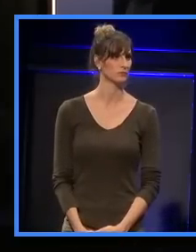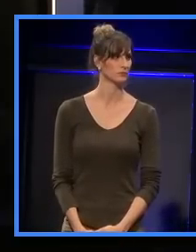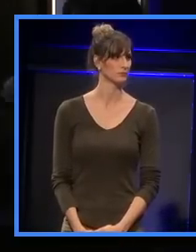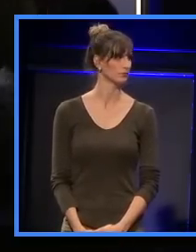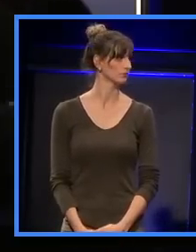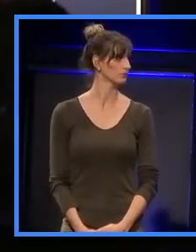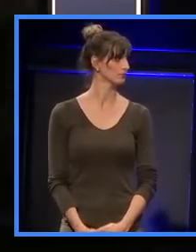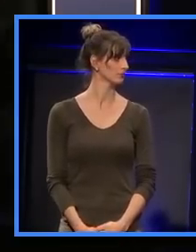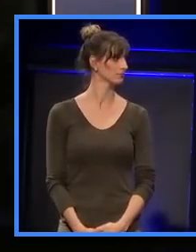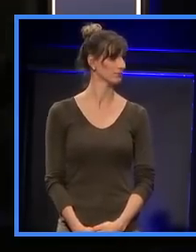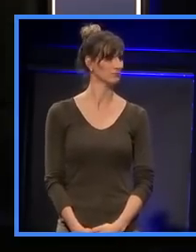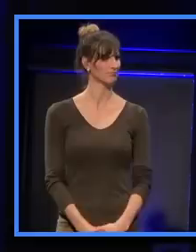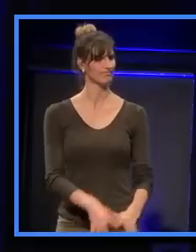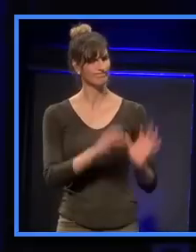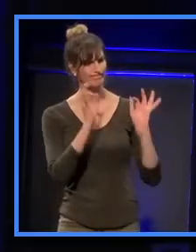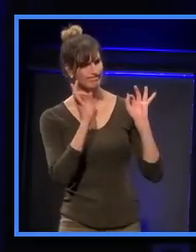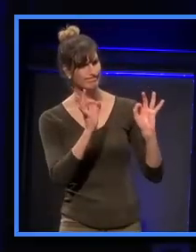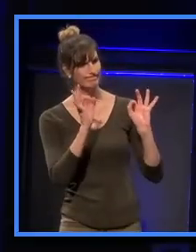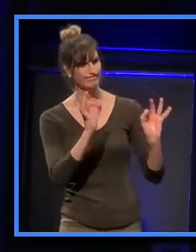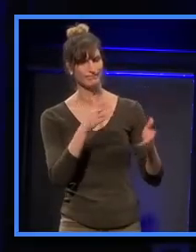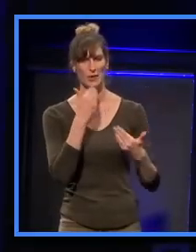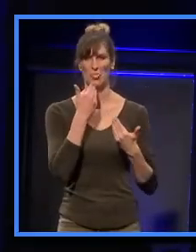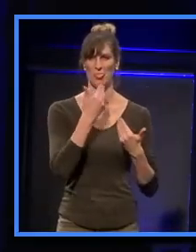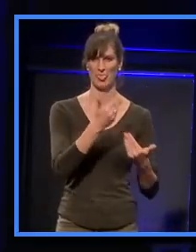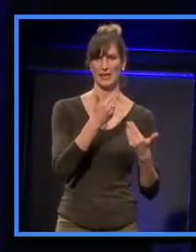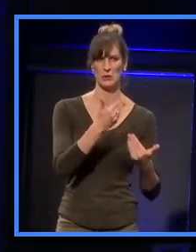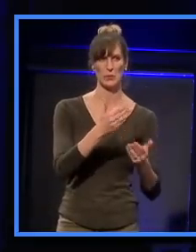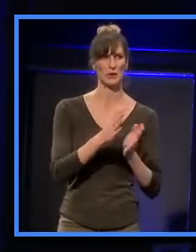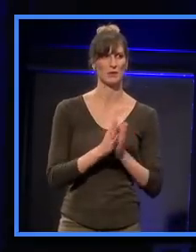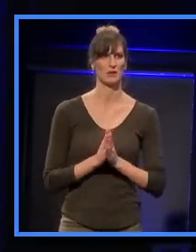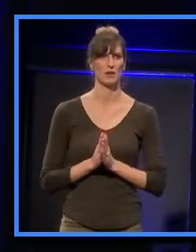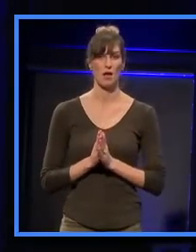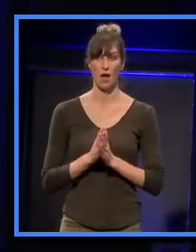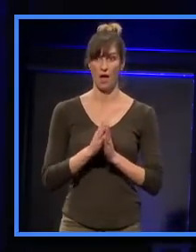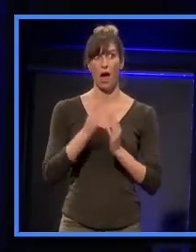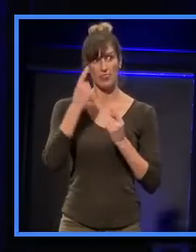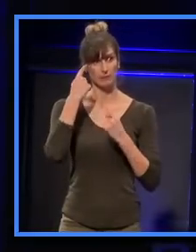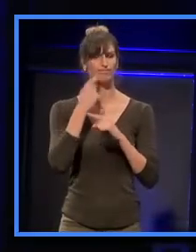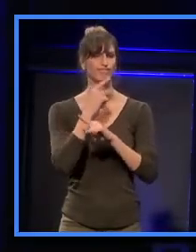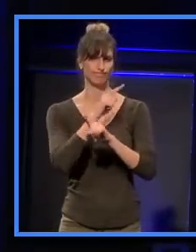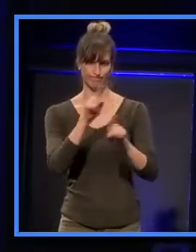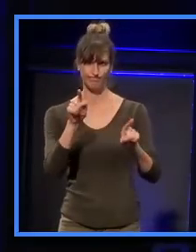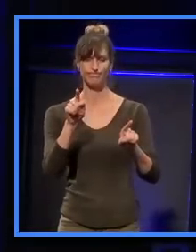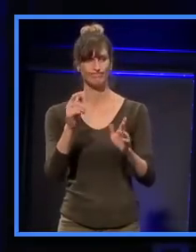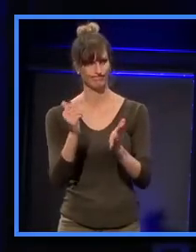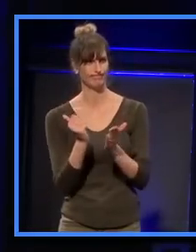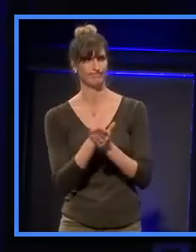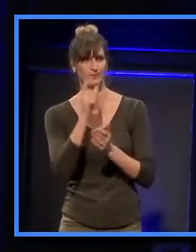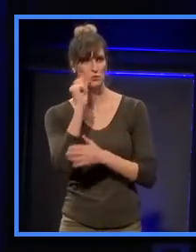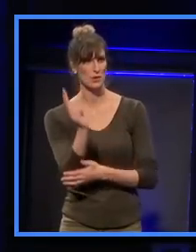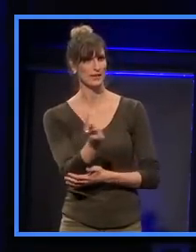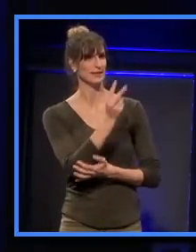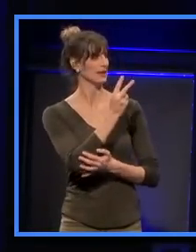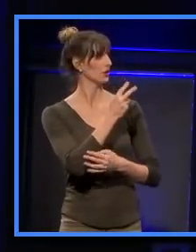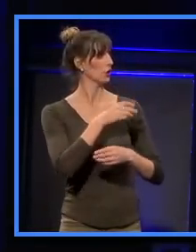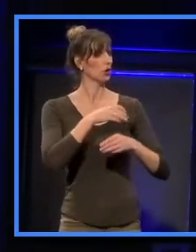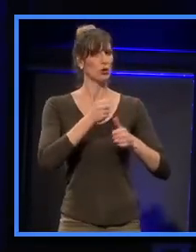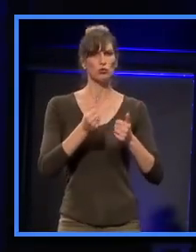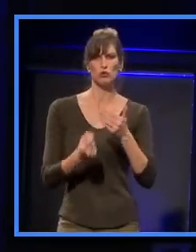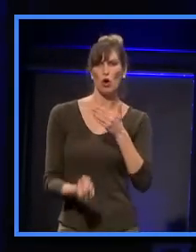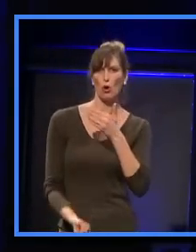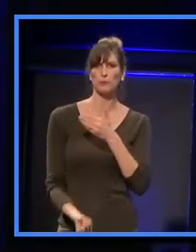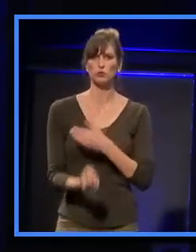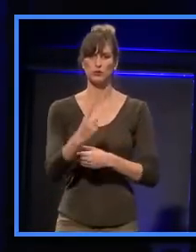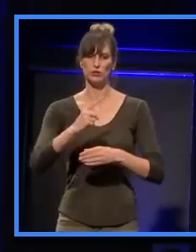That was fabulous. Just fabulous. Thank you, Vernon. Great. Well, I think you can all see there's a real opportunity to retrofit and